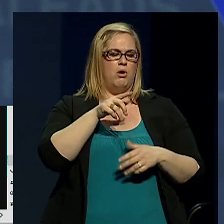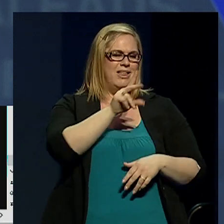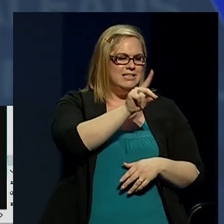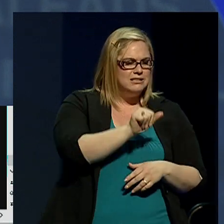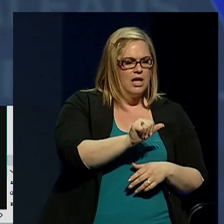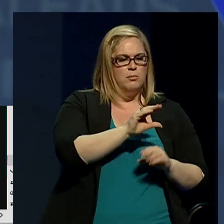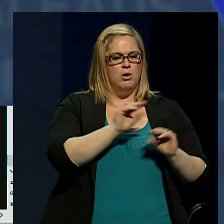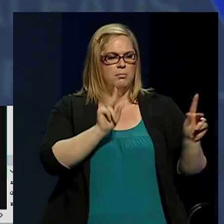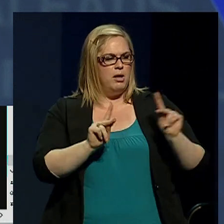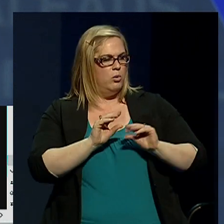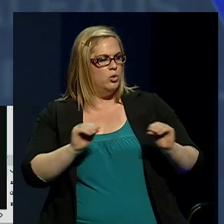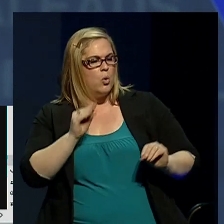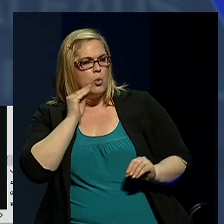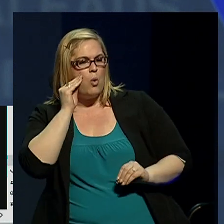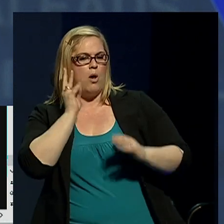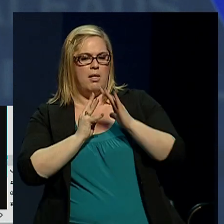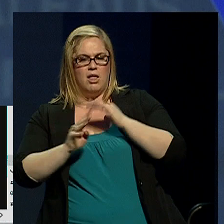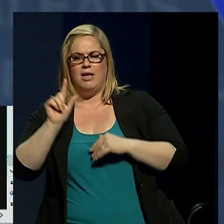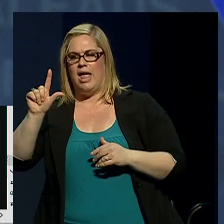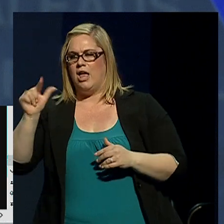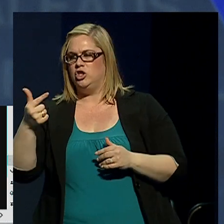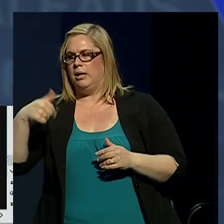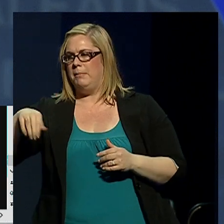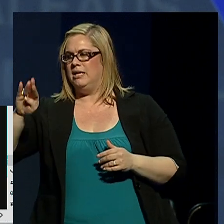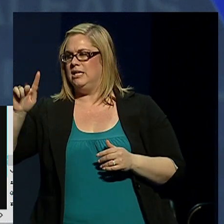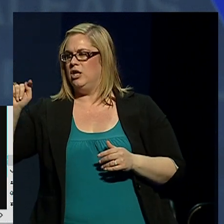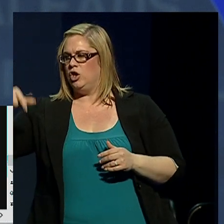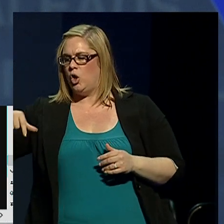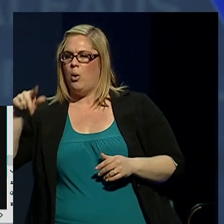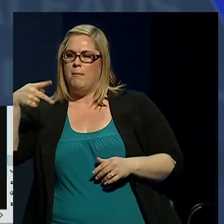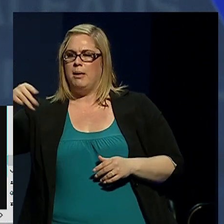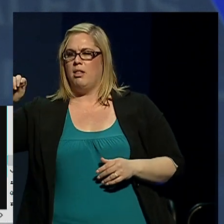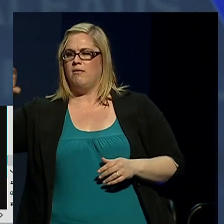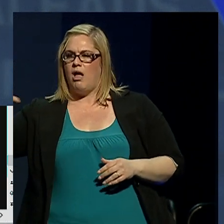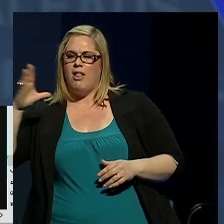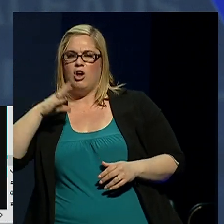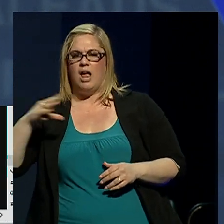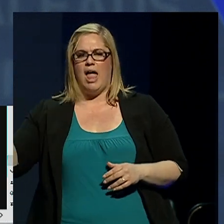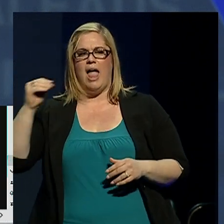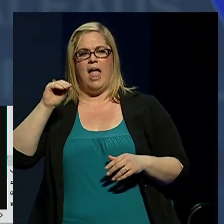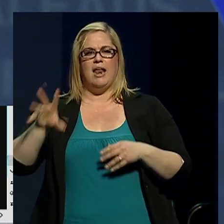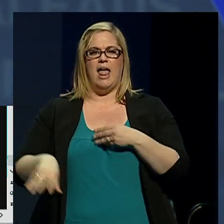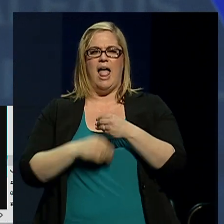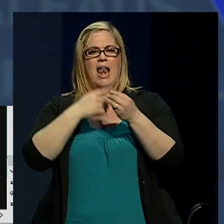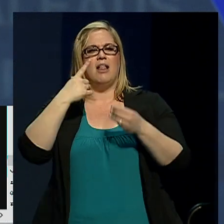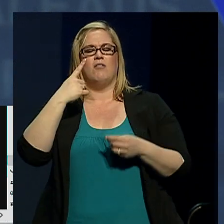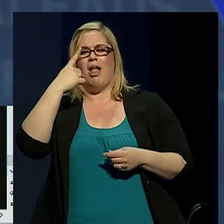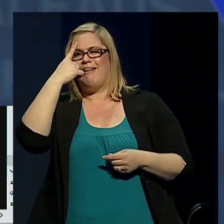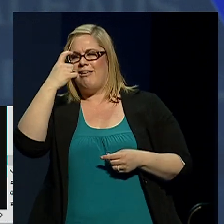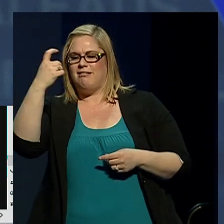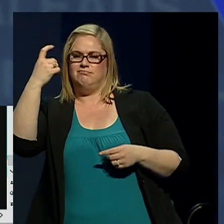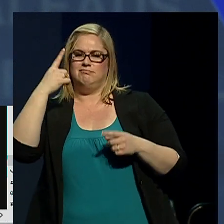homeless, immigrants, LGBTQ, people of color, and our California dreamers.